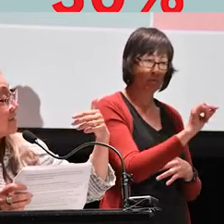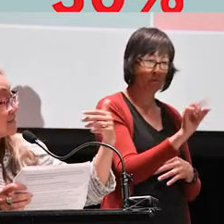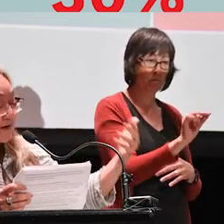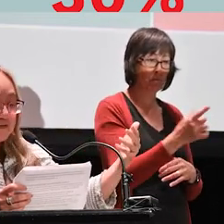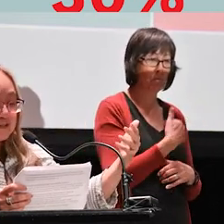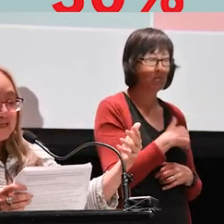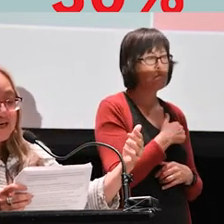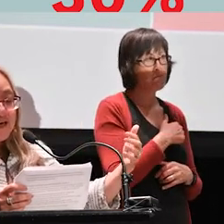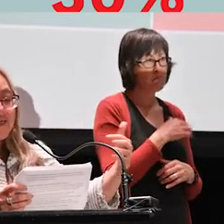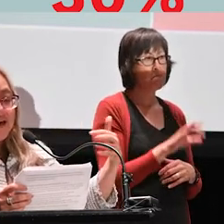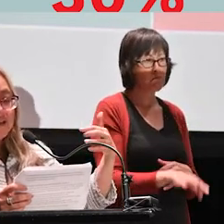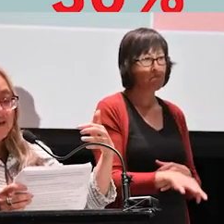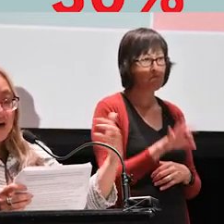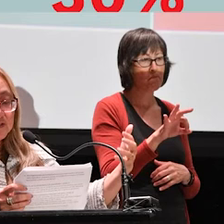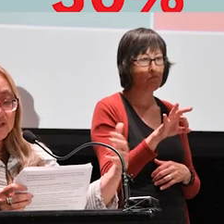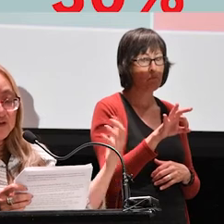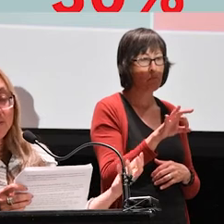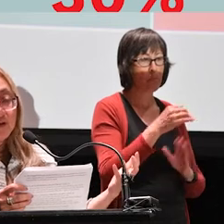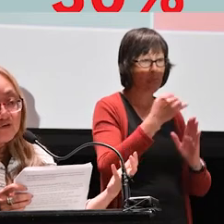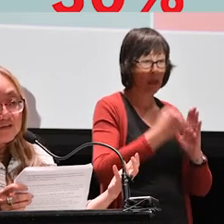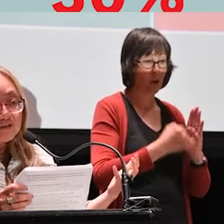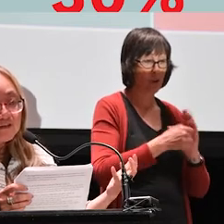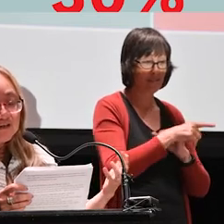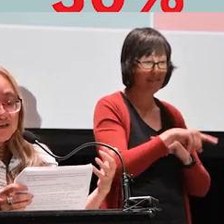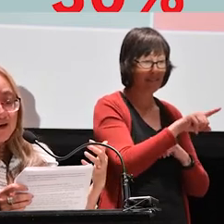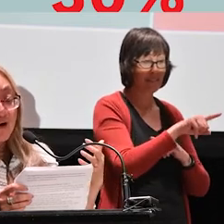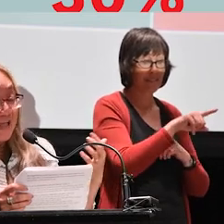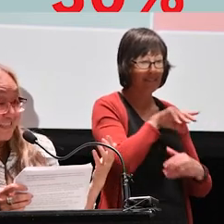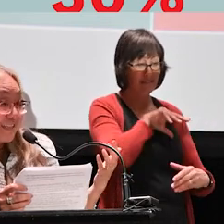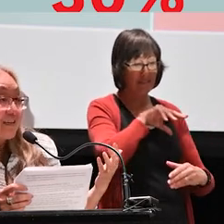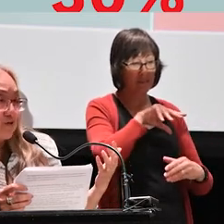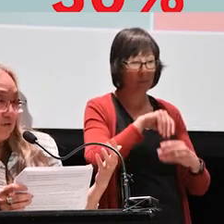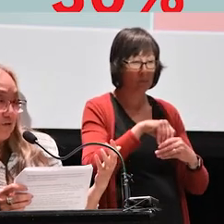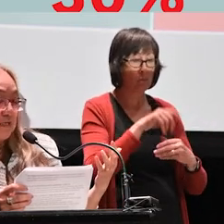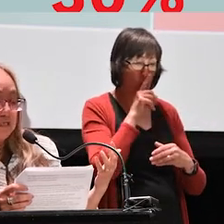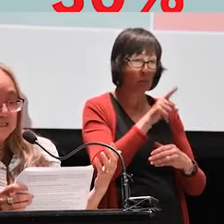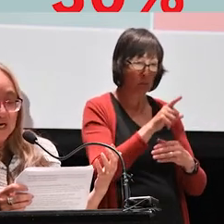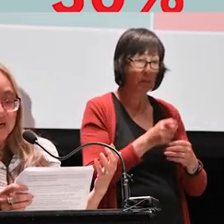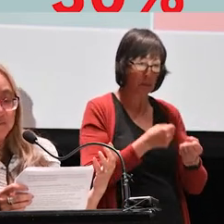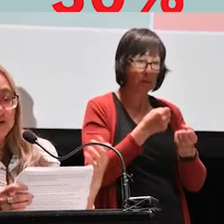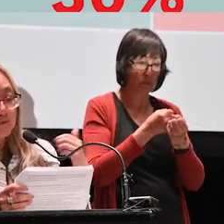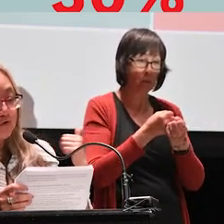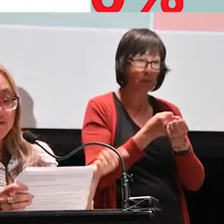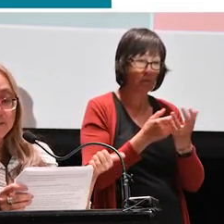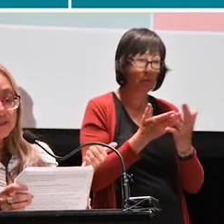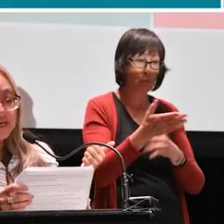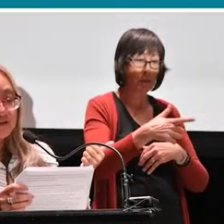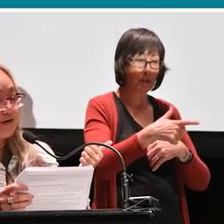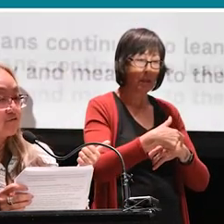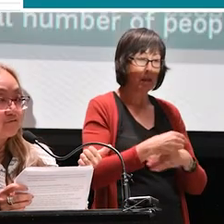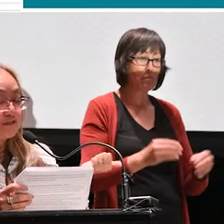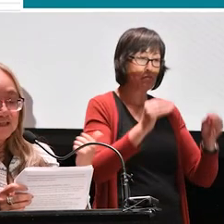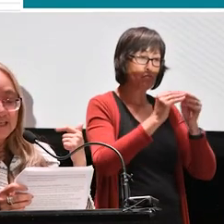discovered that the arts contribute, and did contribute in this time, to a more vibrant